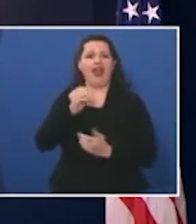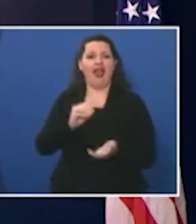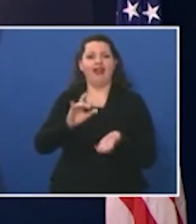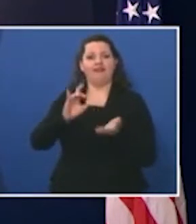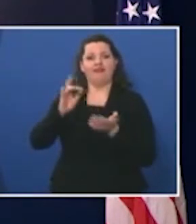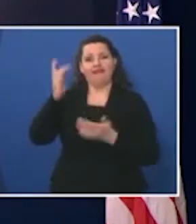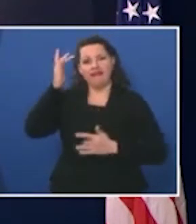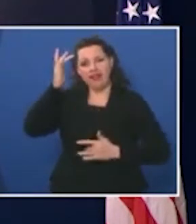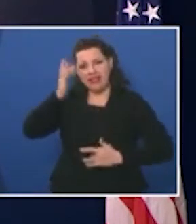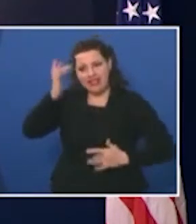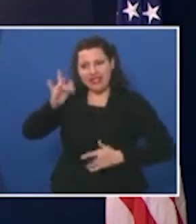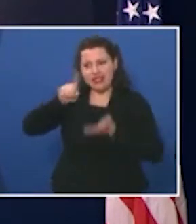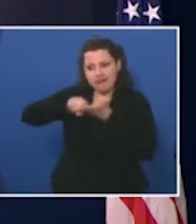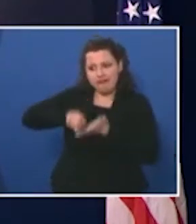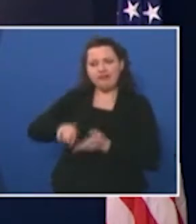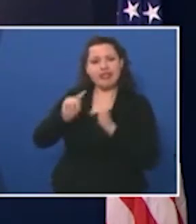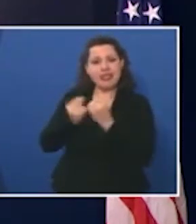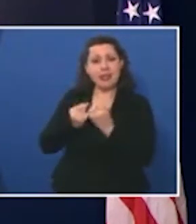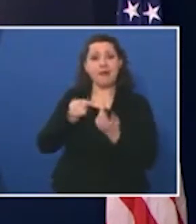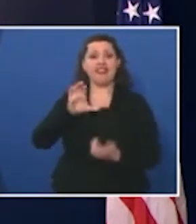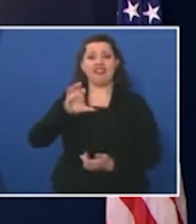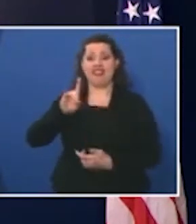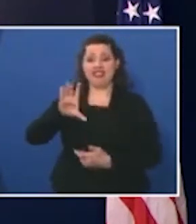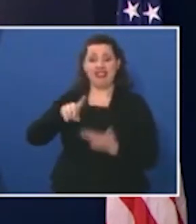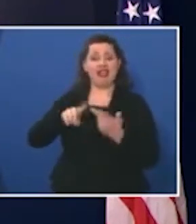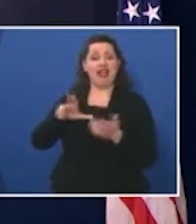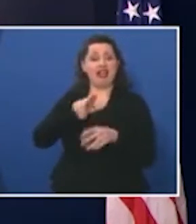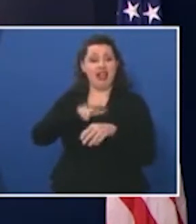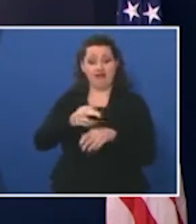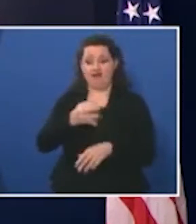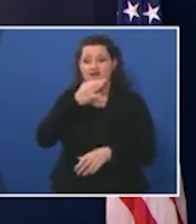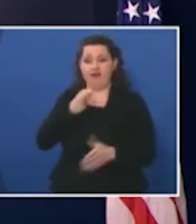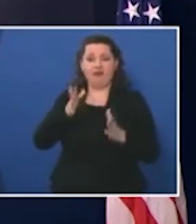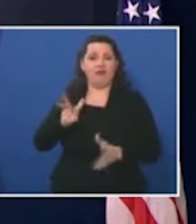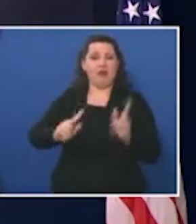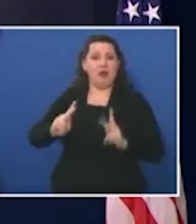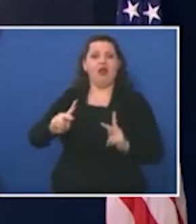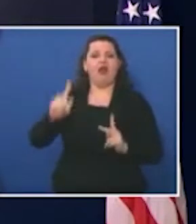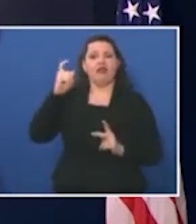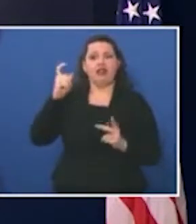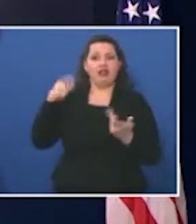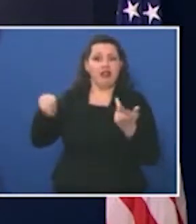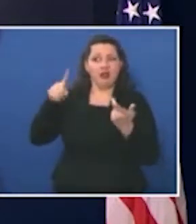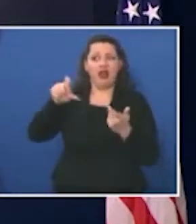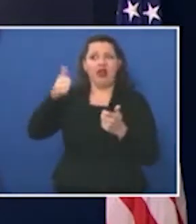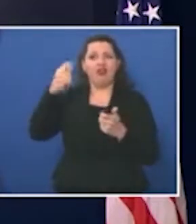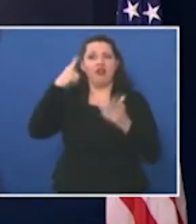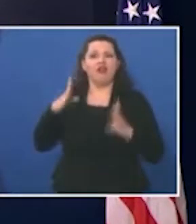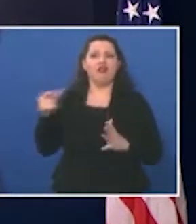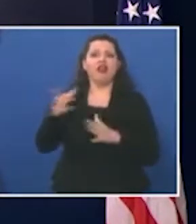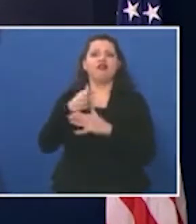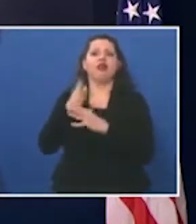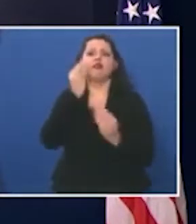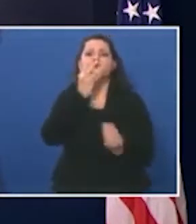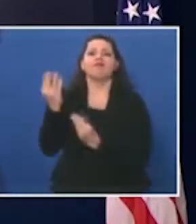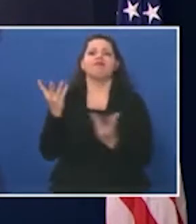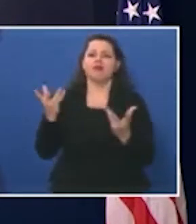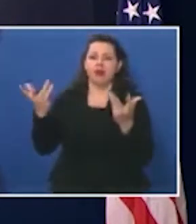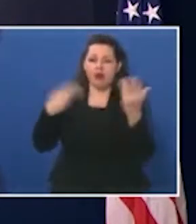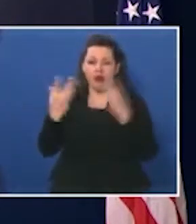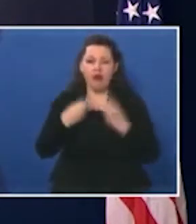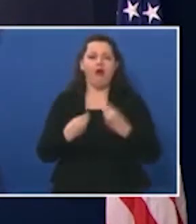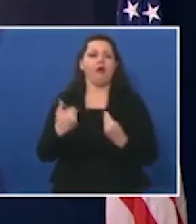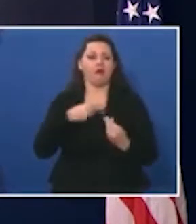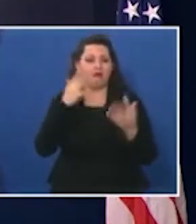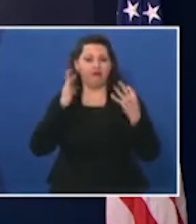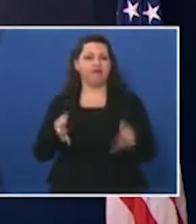the CDC national experts and governors sharing their expertise and best practices for Iowans I think it's in